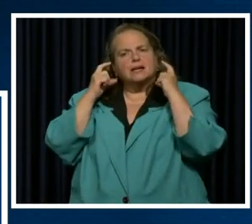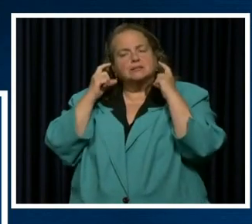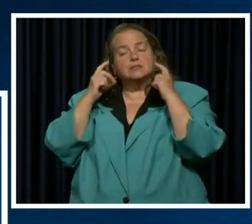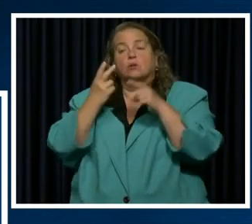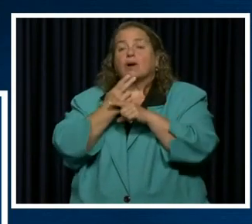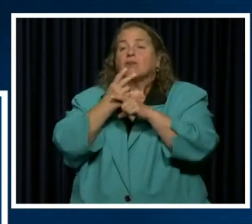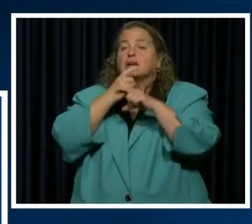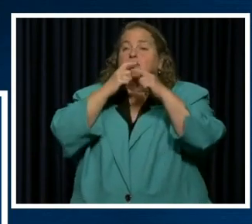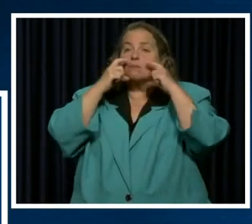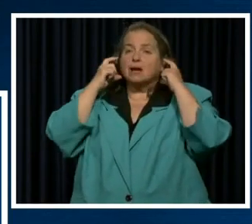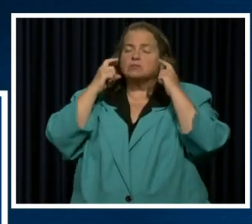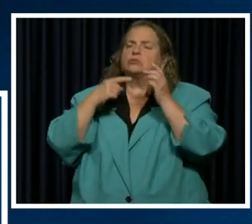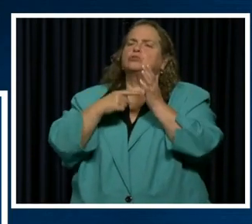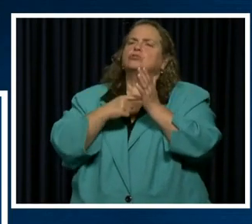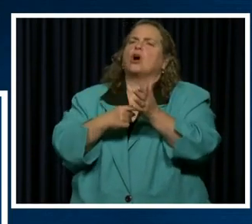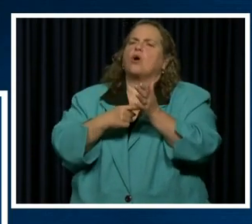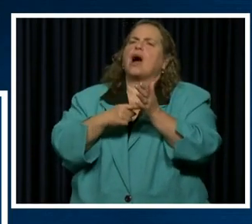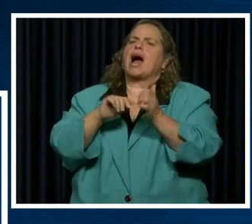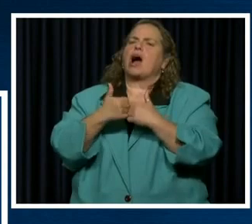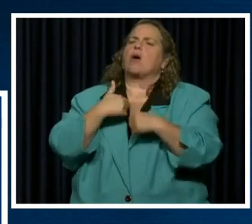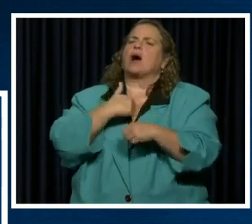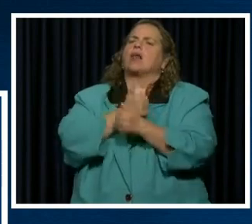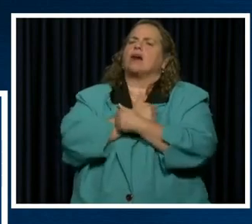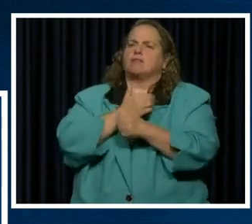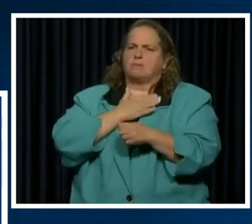mask is how I show that I love my neighbors.